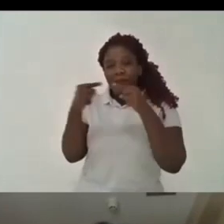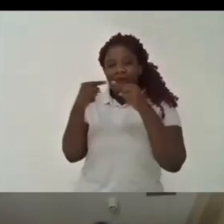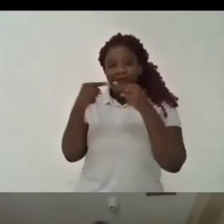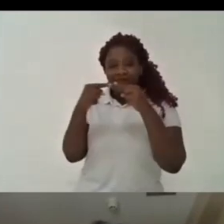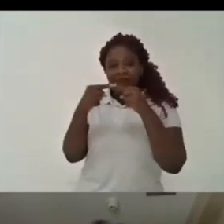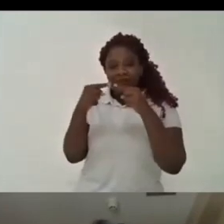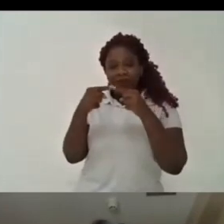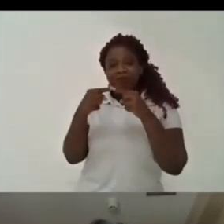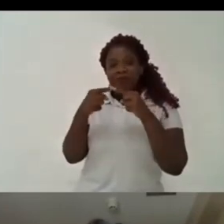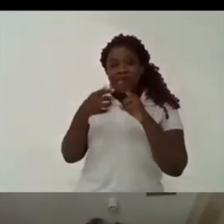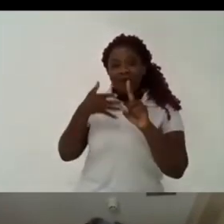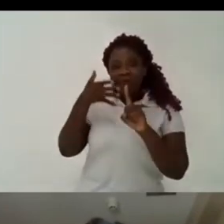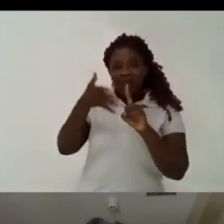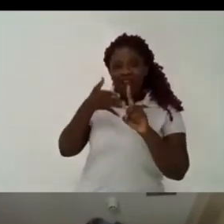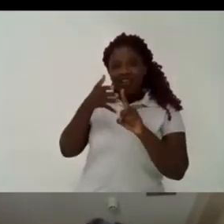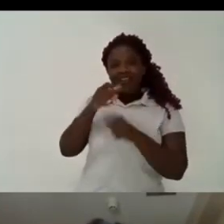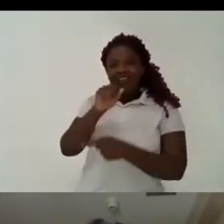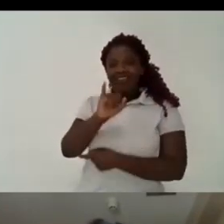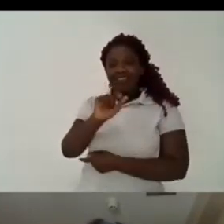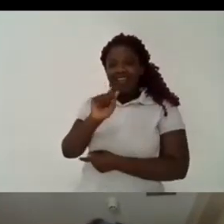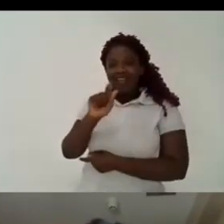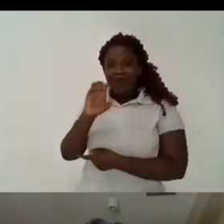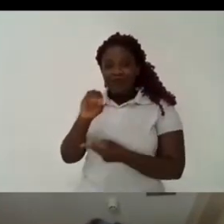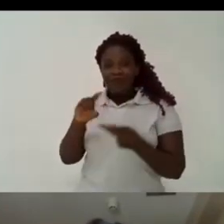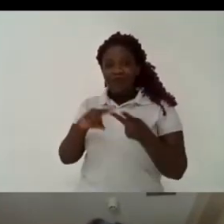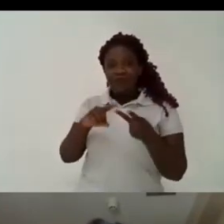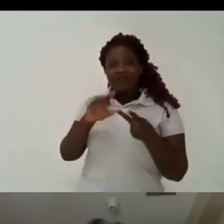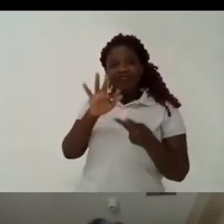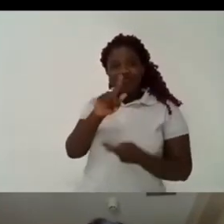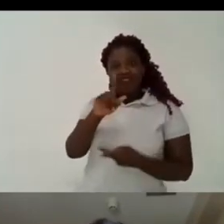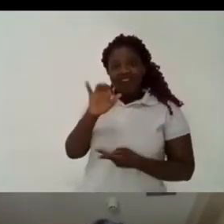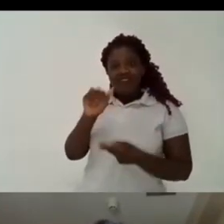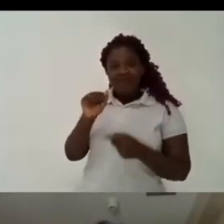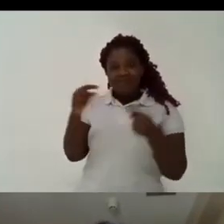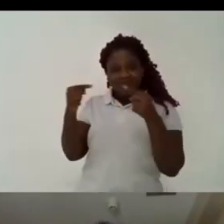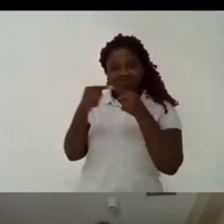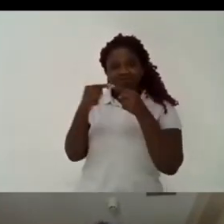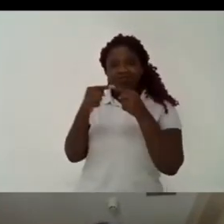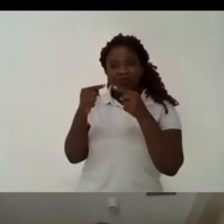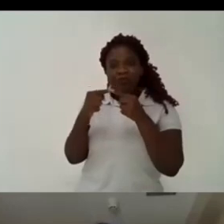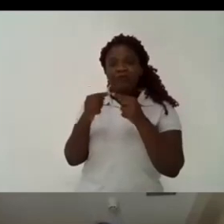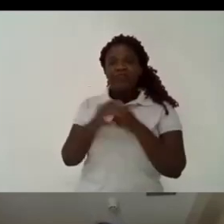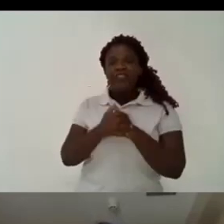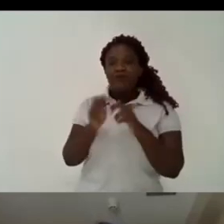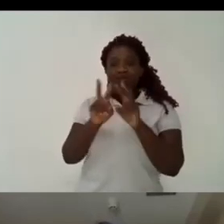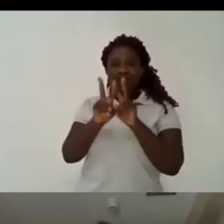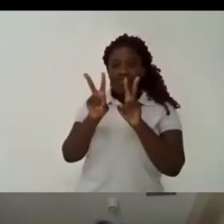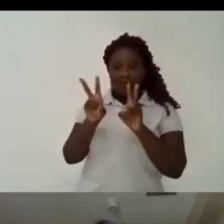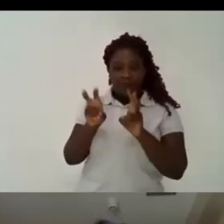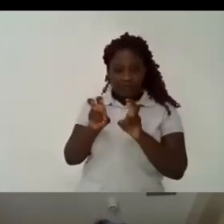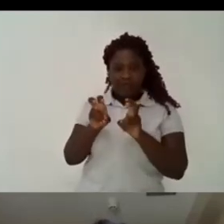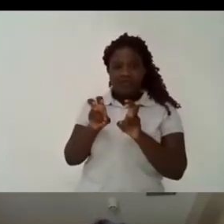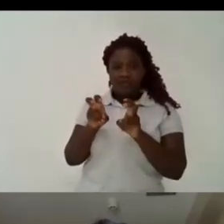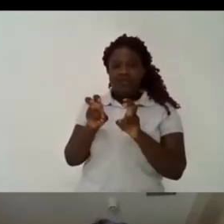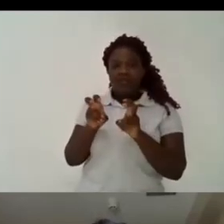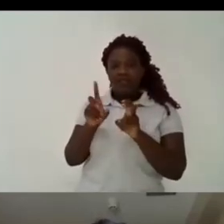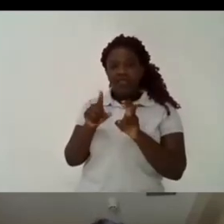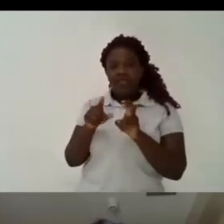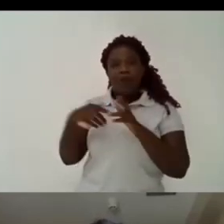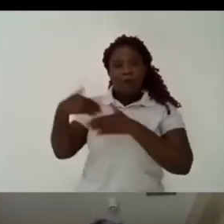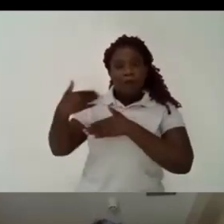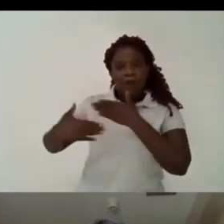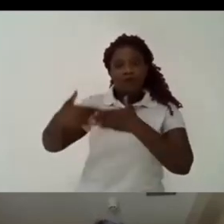contribution and i i like the fact that you linked you made a connection with what has been mentioned by iago and flavian